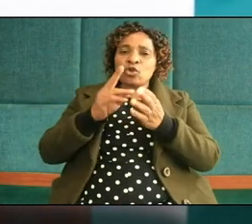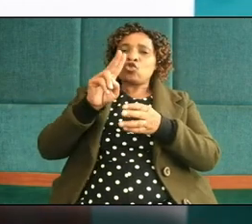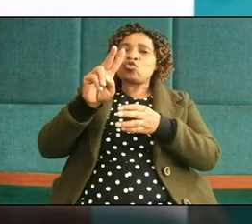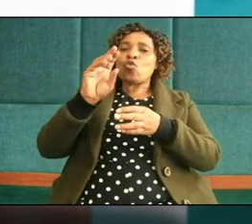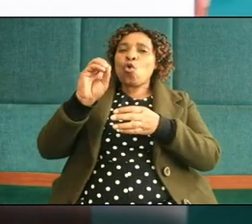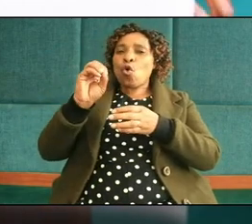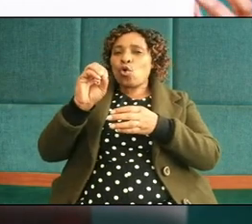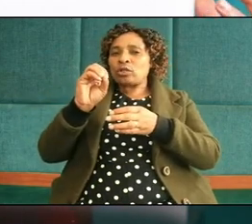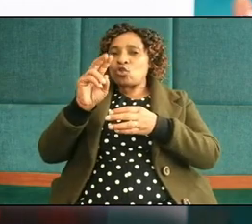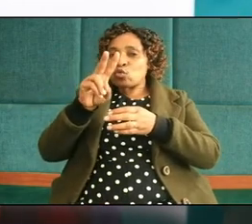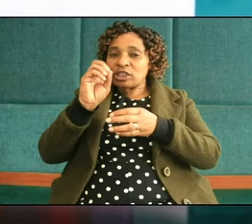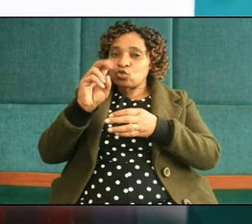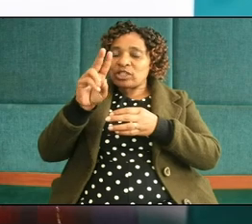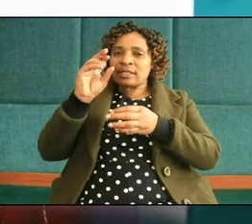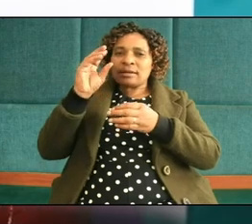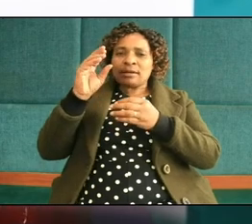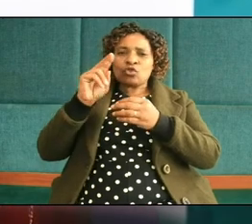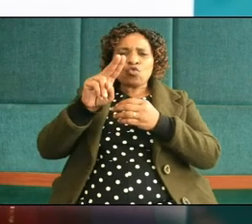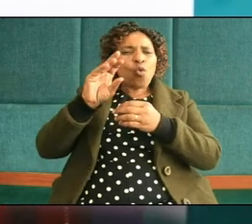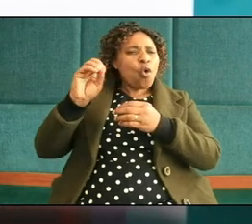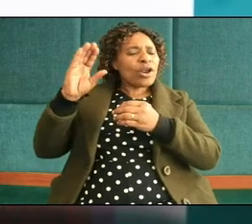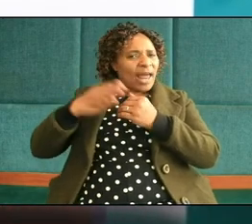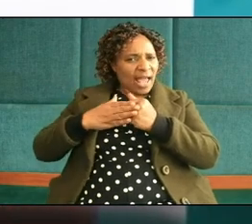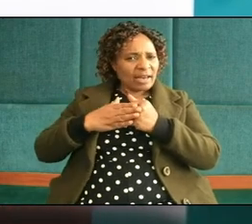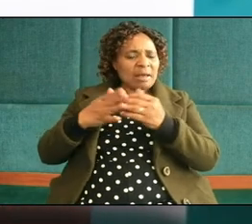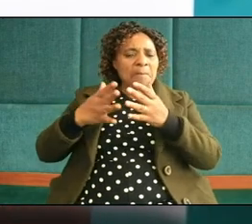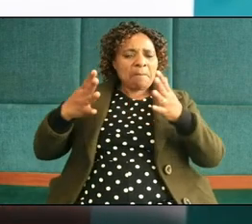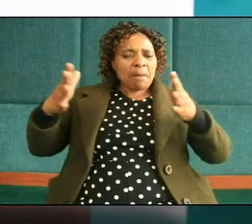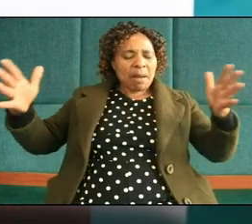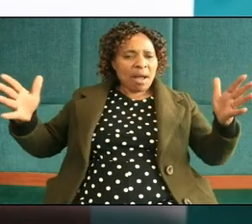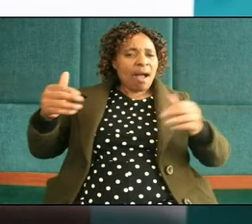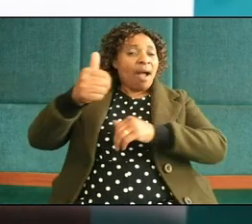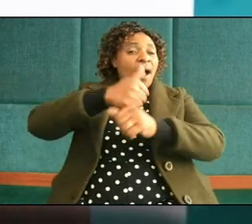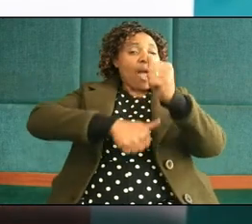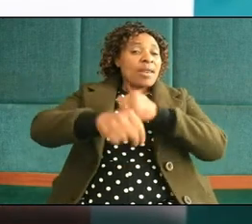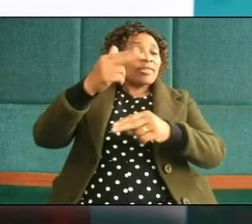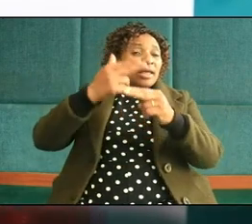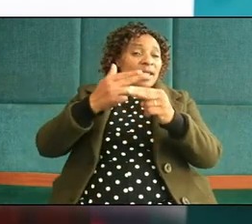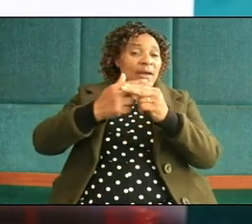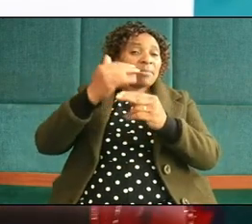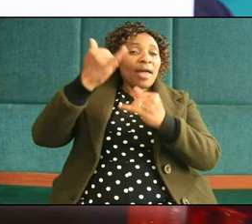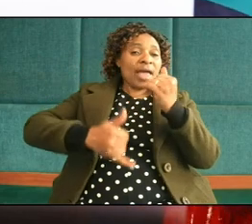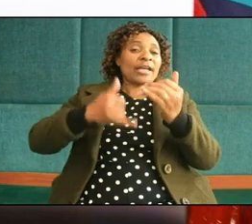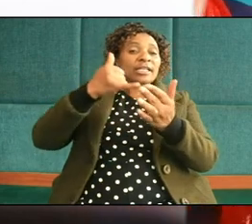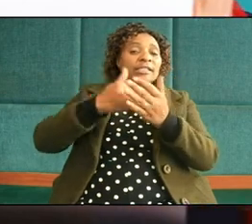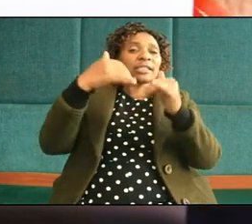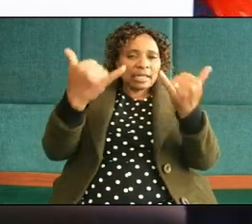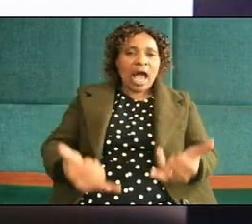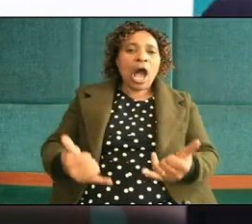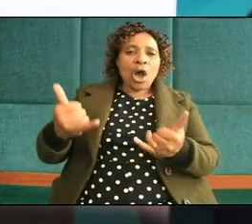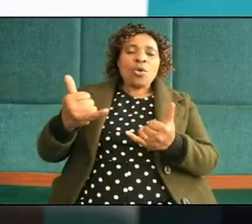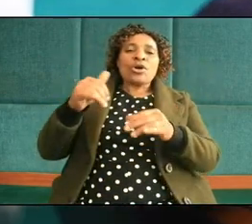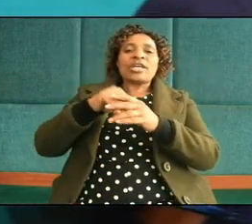the initiative was expounded under the name of end it now end it now